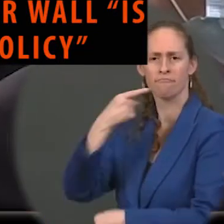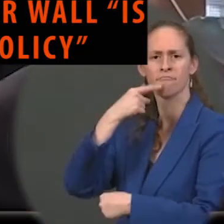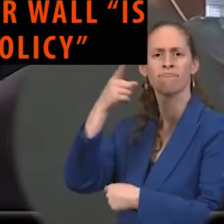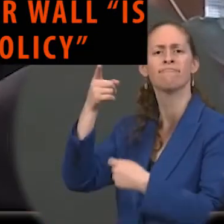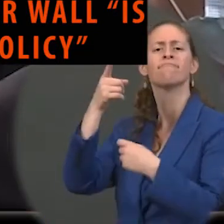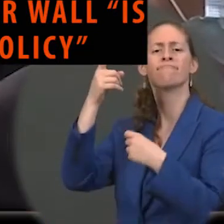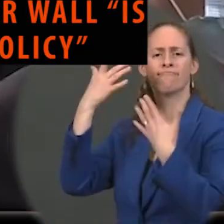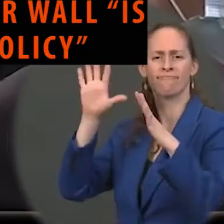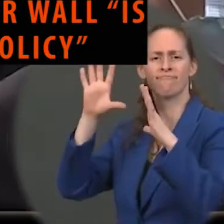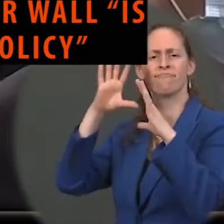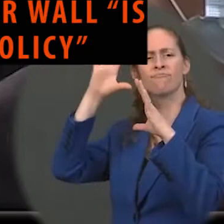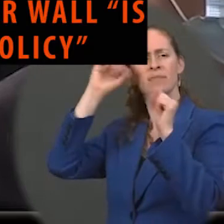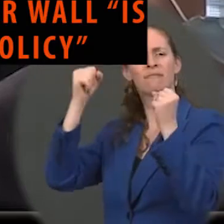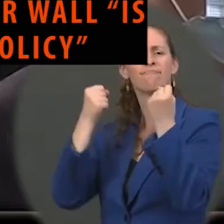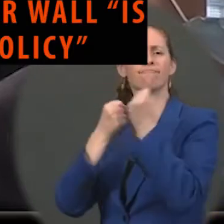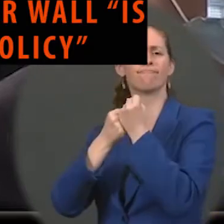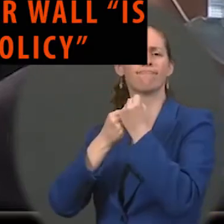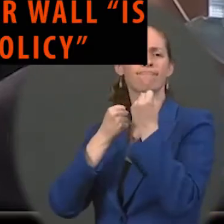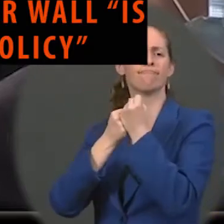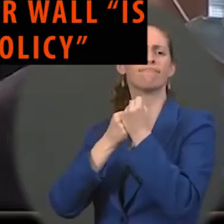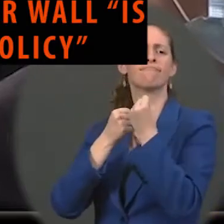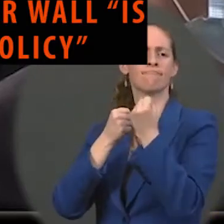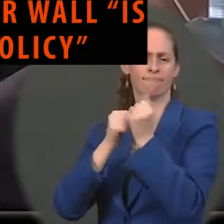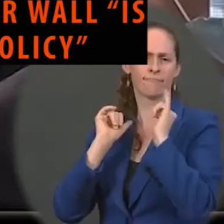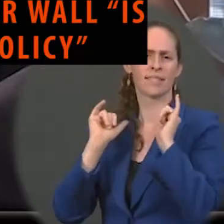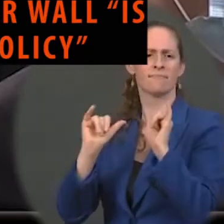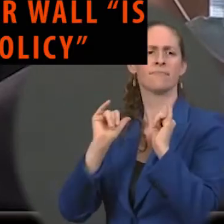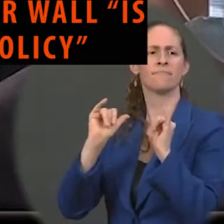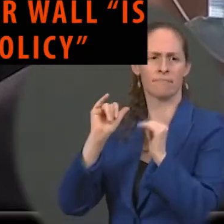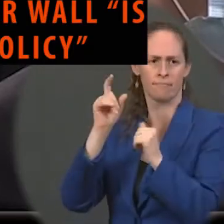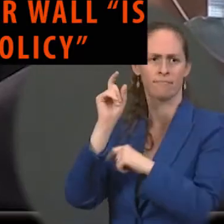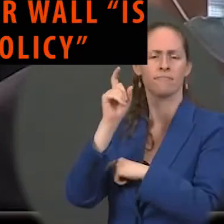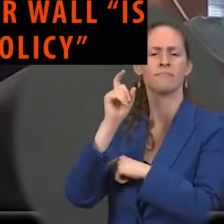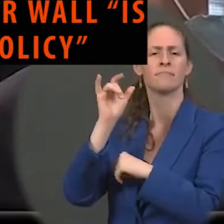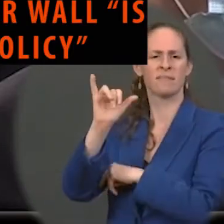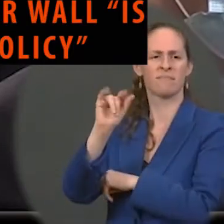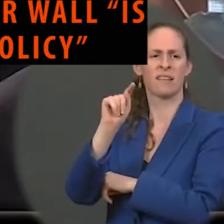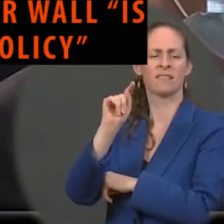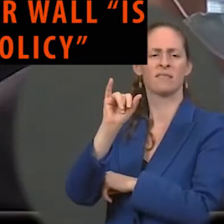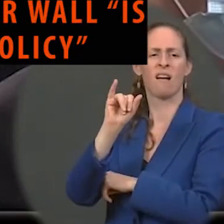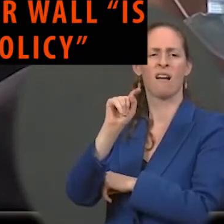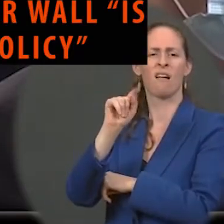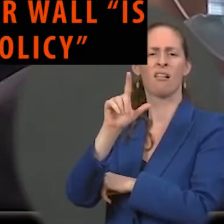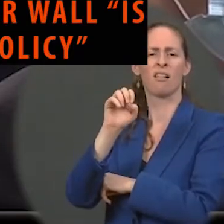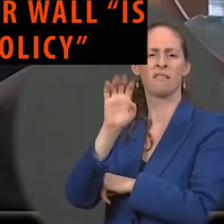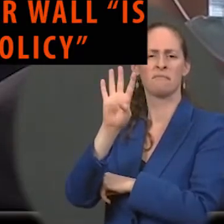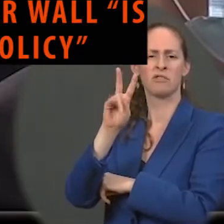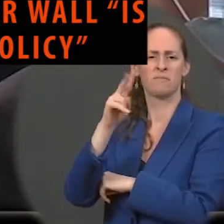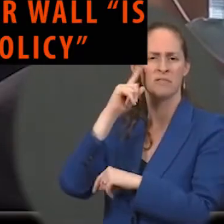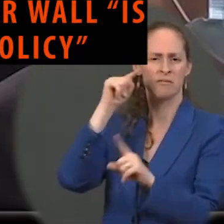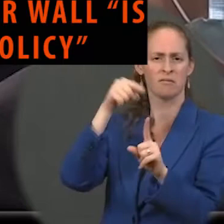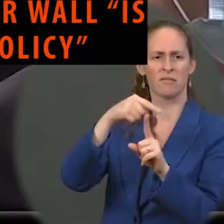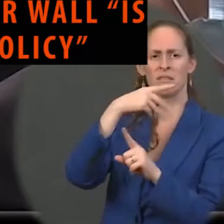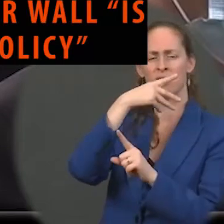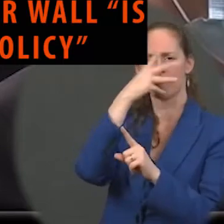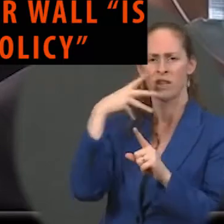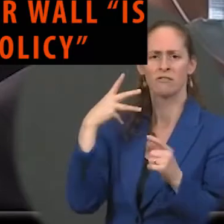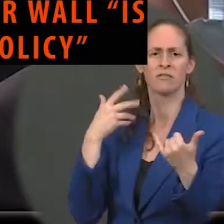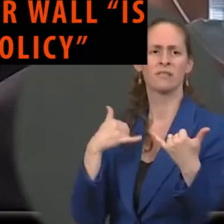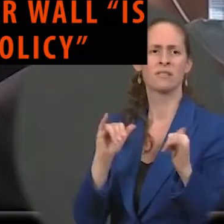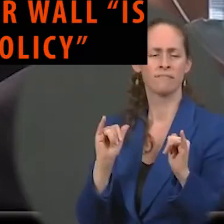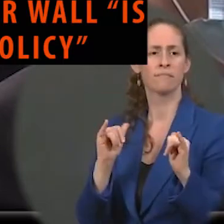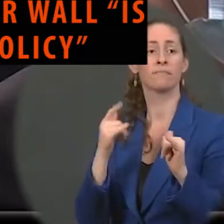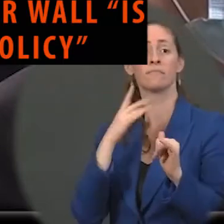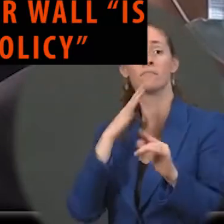hearing yesterday that he supported the continued use of Title 42. He also indicated it was his view that certain sections of the border wall should be